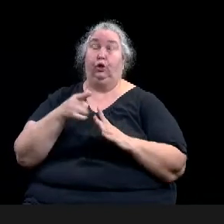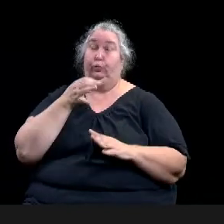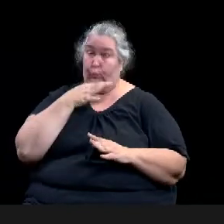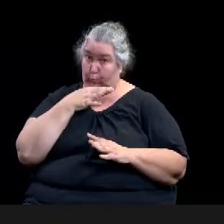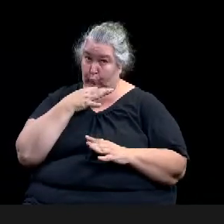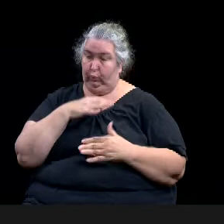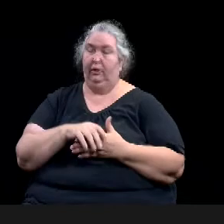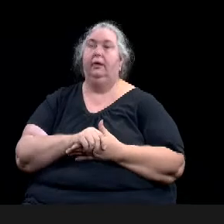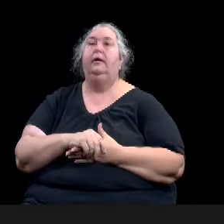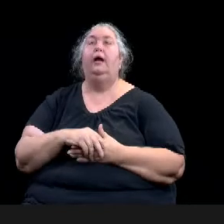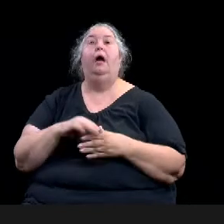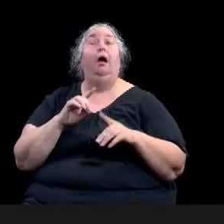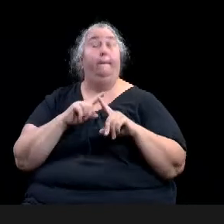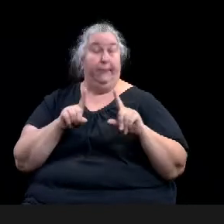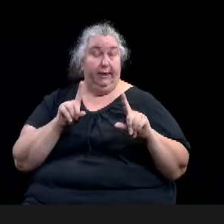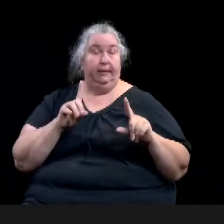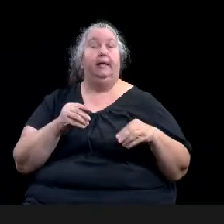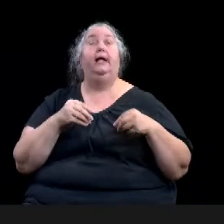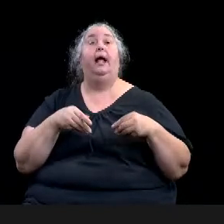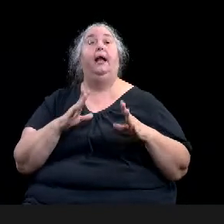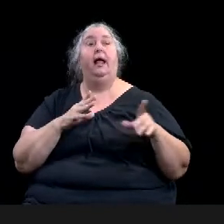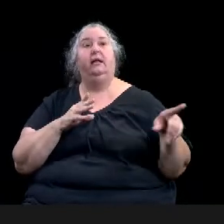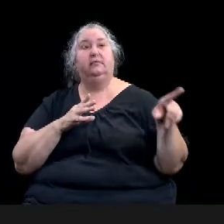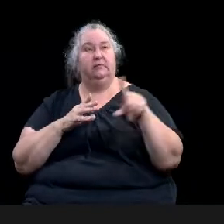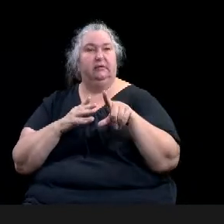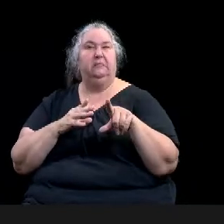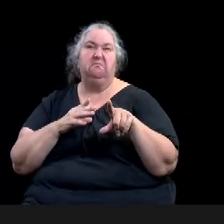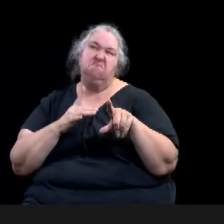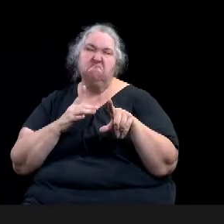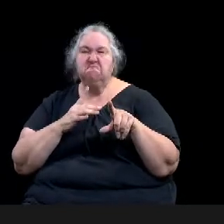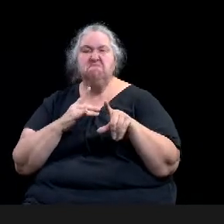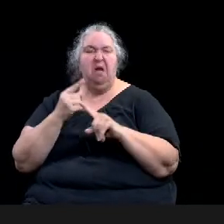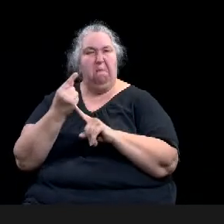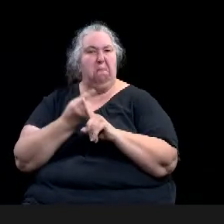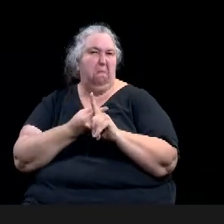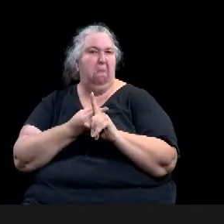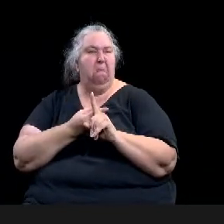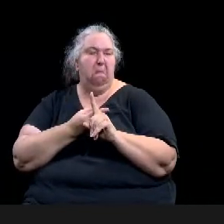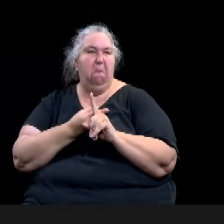group decide on a project, um, and then complete the application.